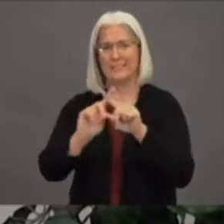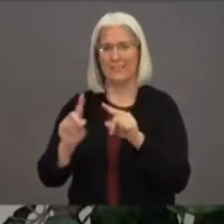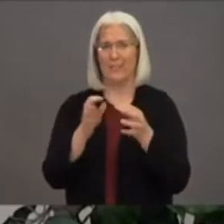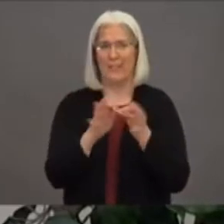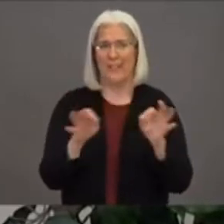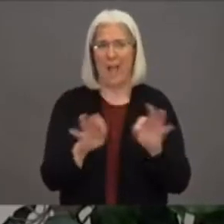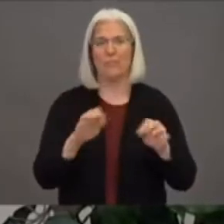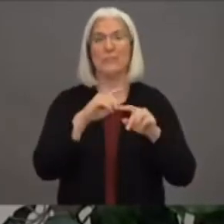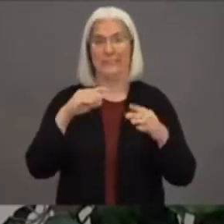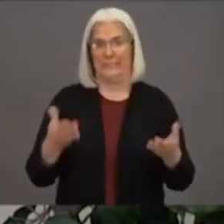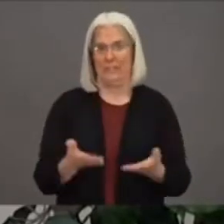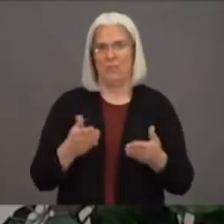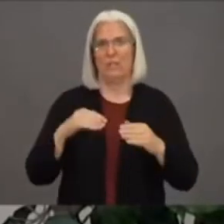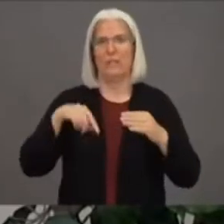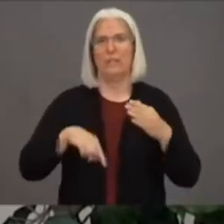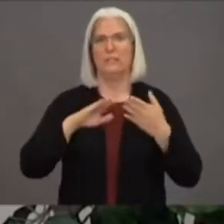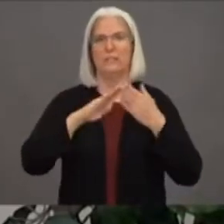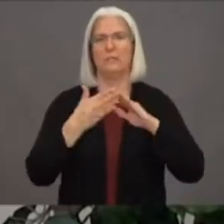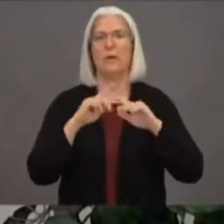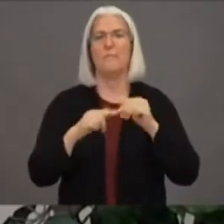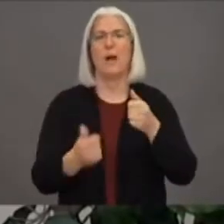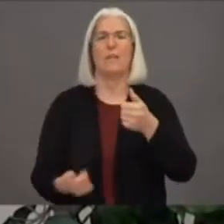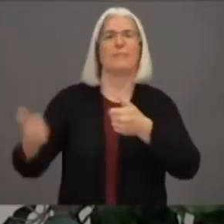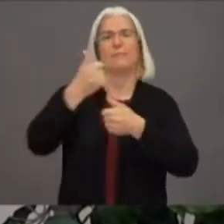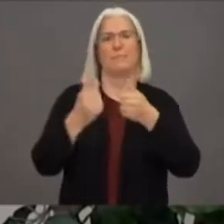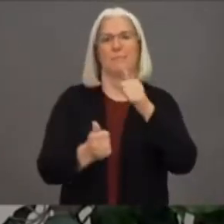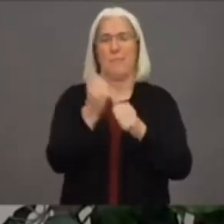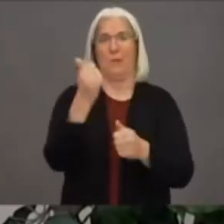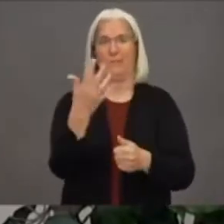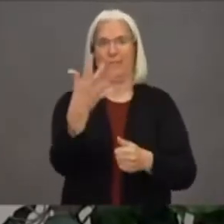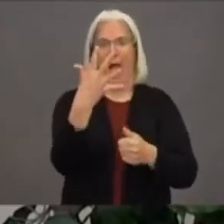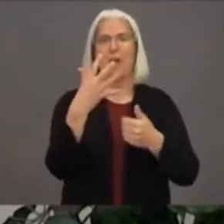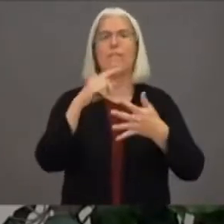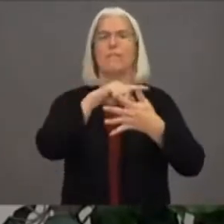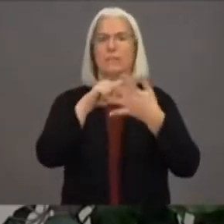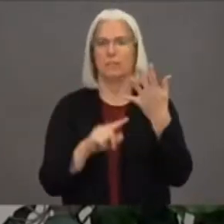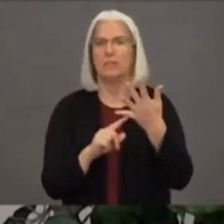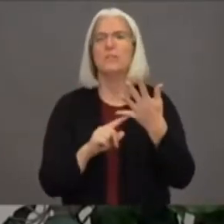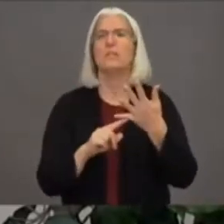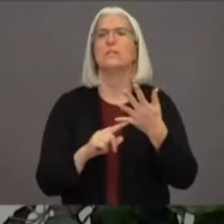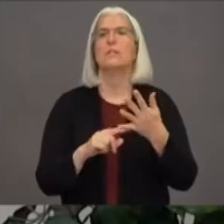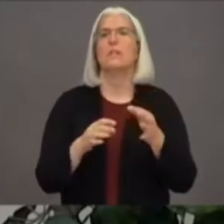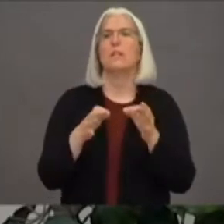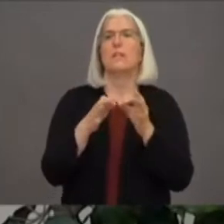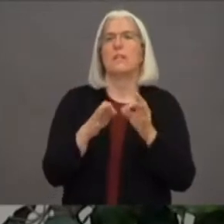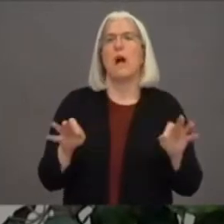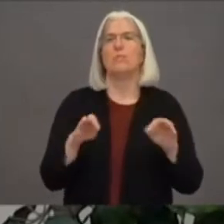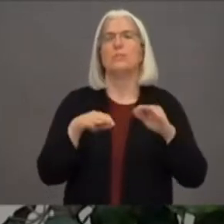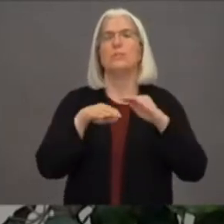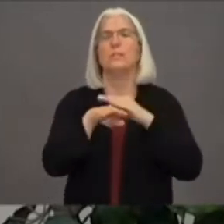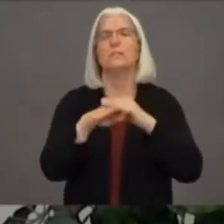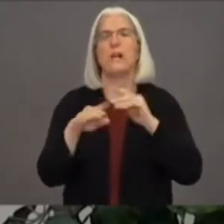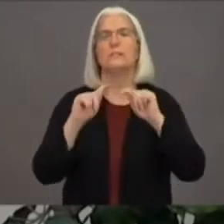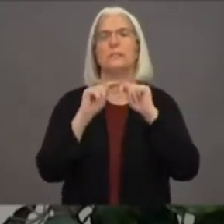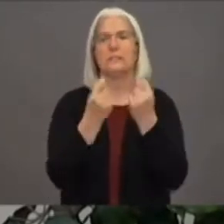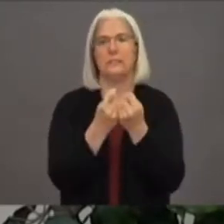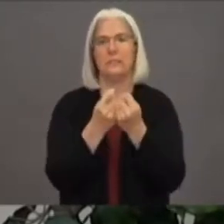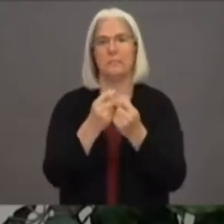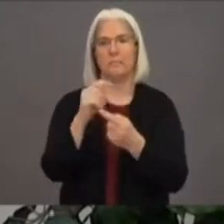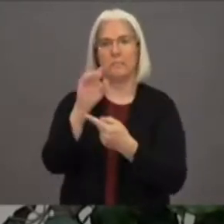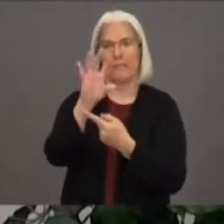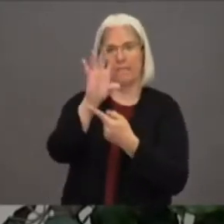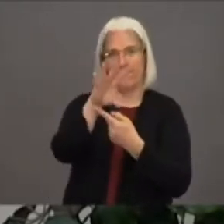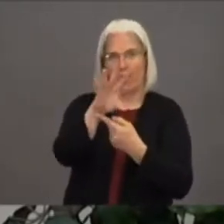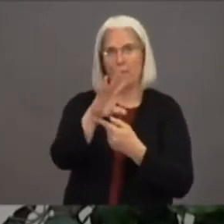we're growing as we go. The language access team also films multi-language public information, public service